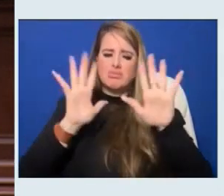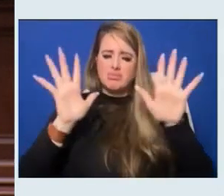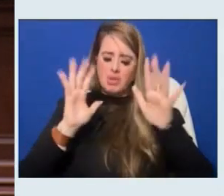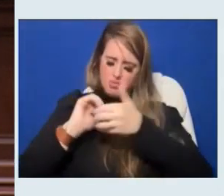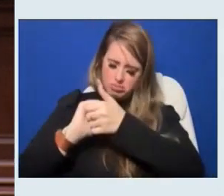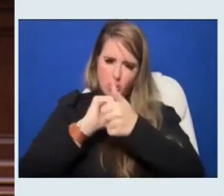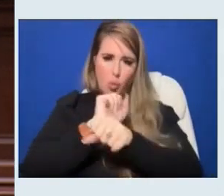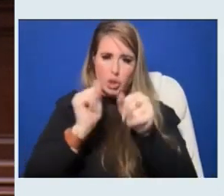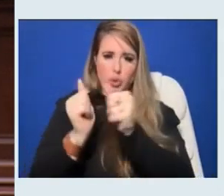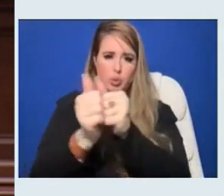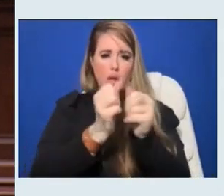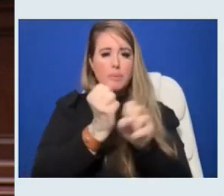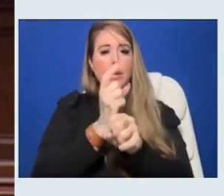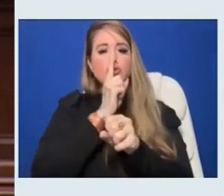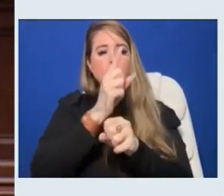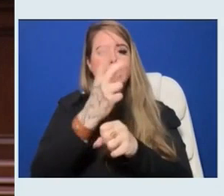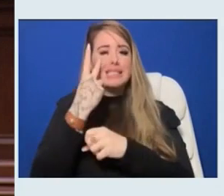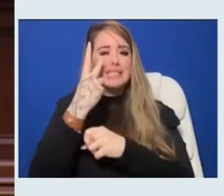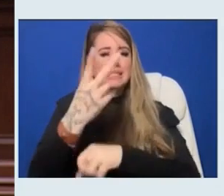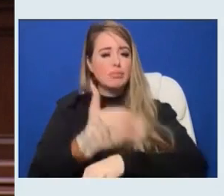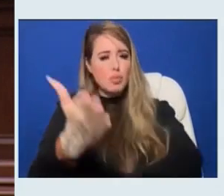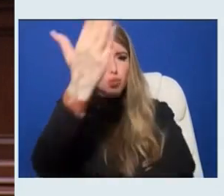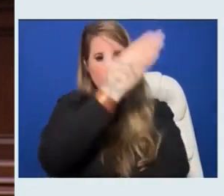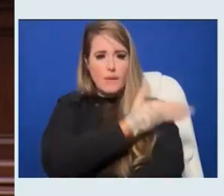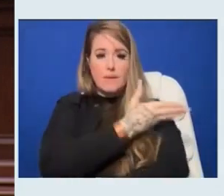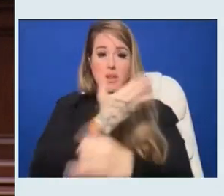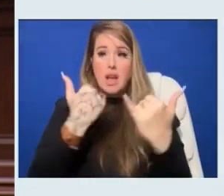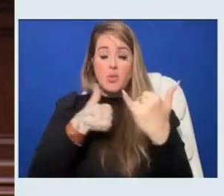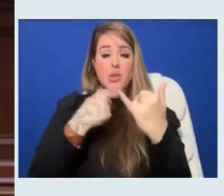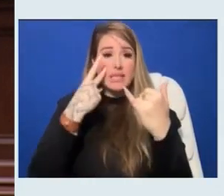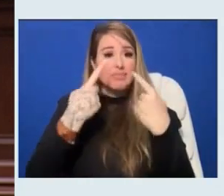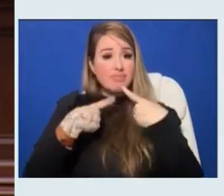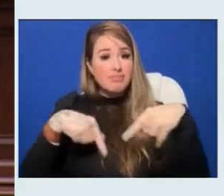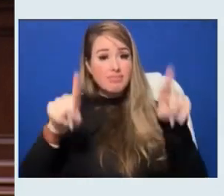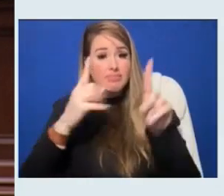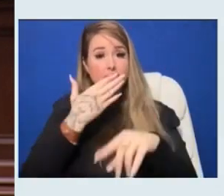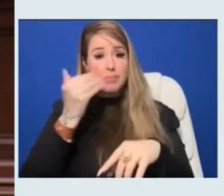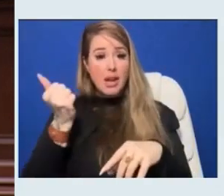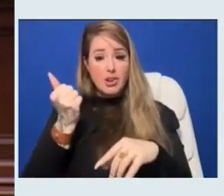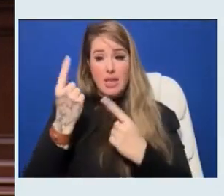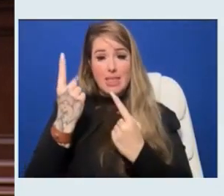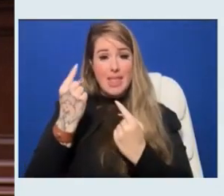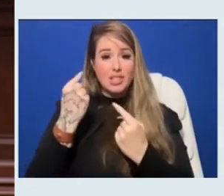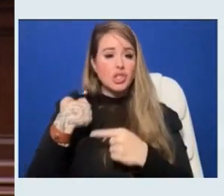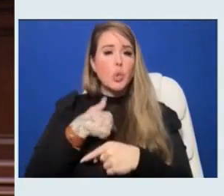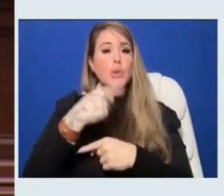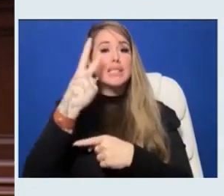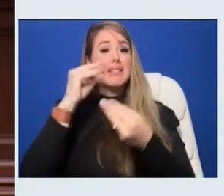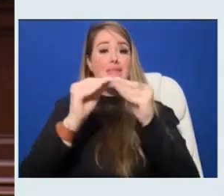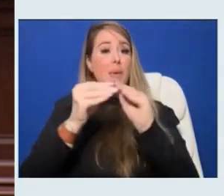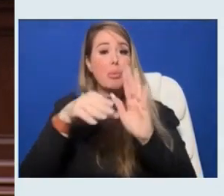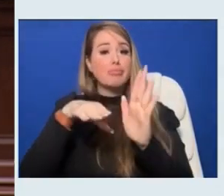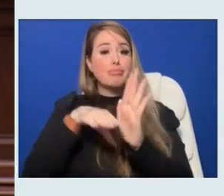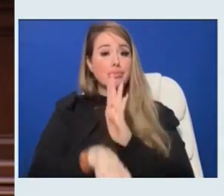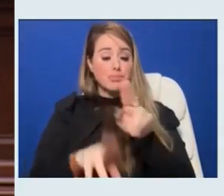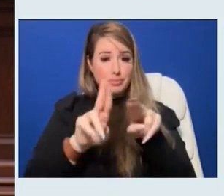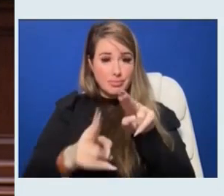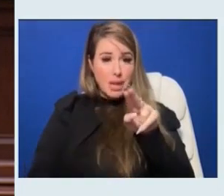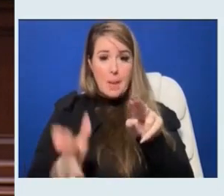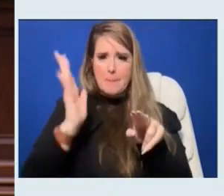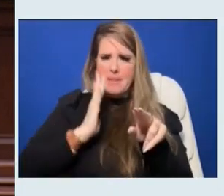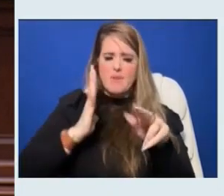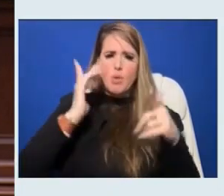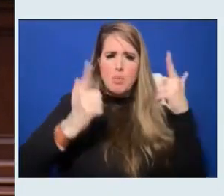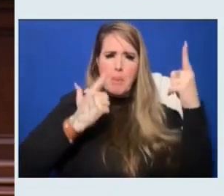And our efforts are starting to pay off. Last year, we saw a double-digit decrease in both homicides and